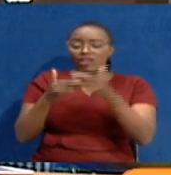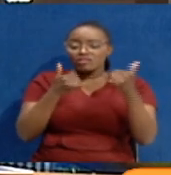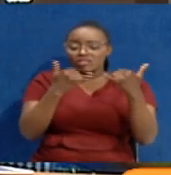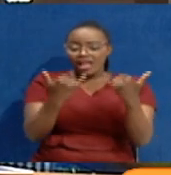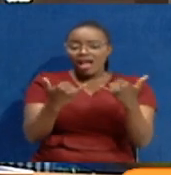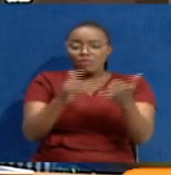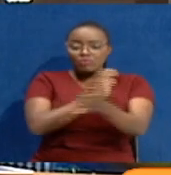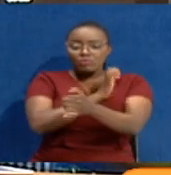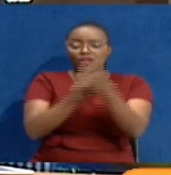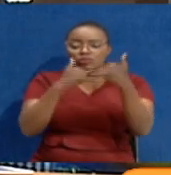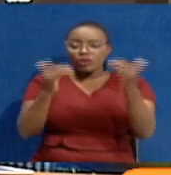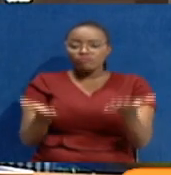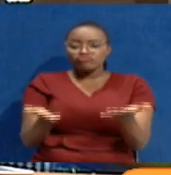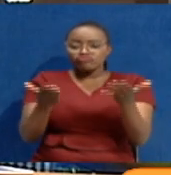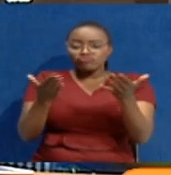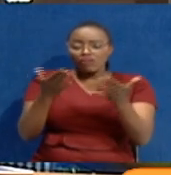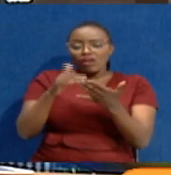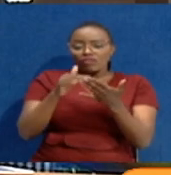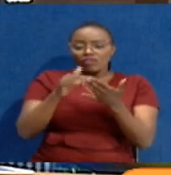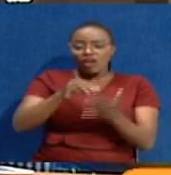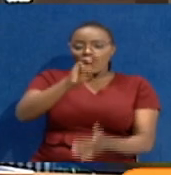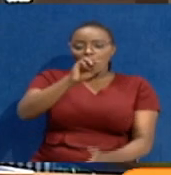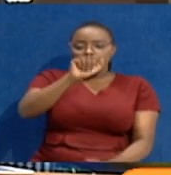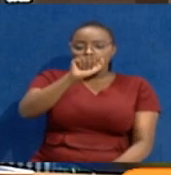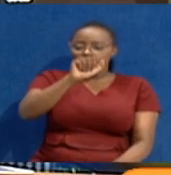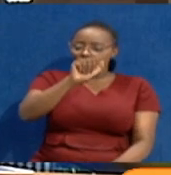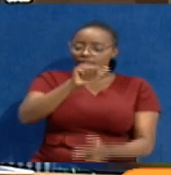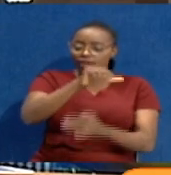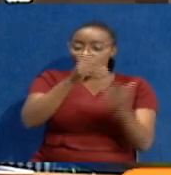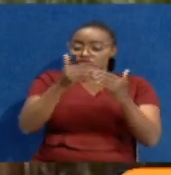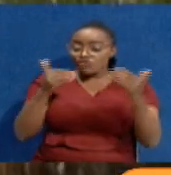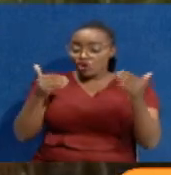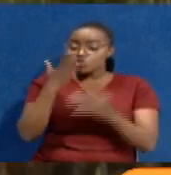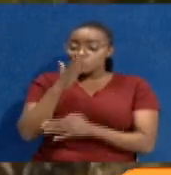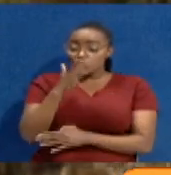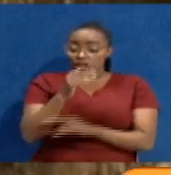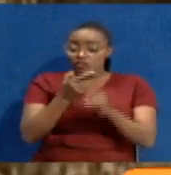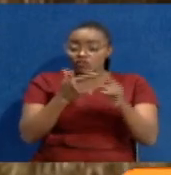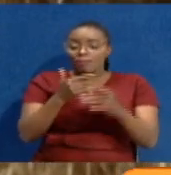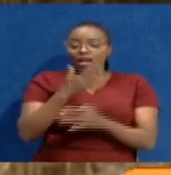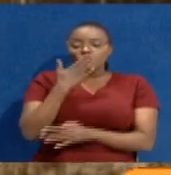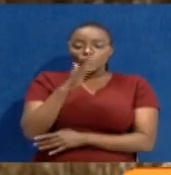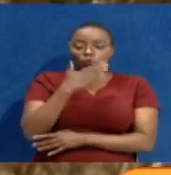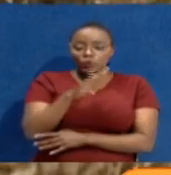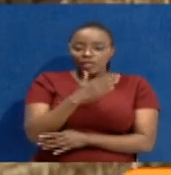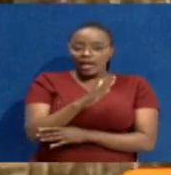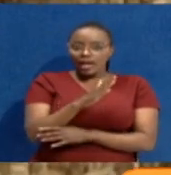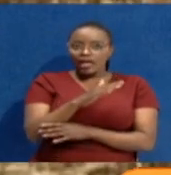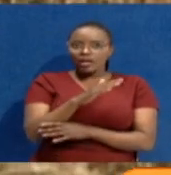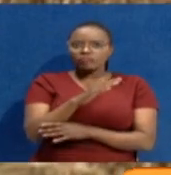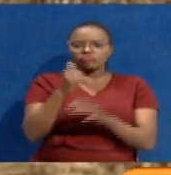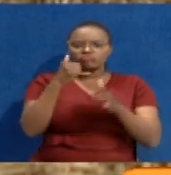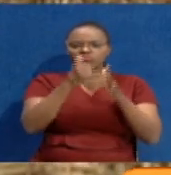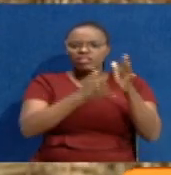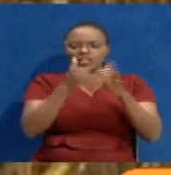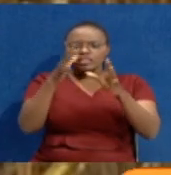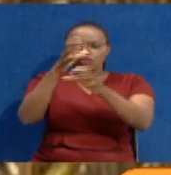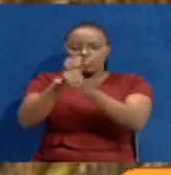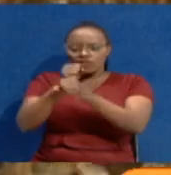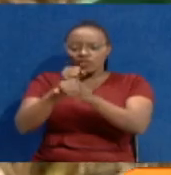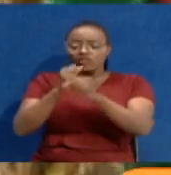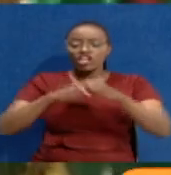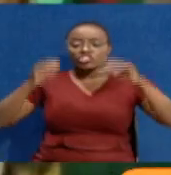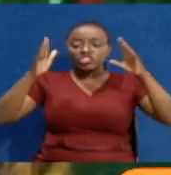the current efforts of reviving the country's moribund sugar sector. According to the Kenya Sugar Millers Association Vice Chair, Francis